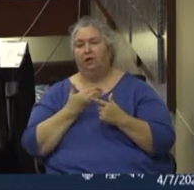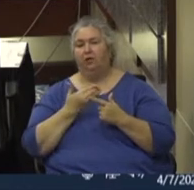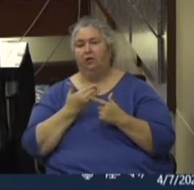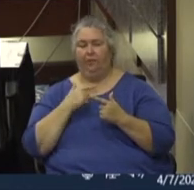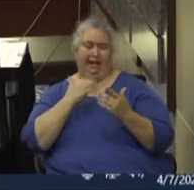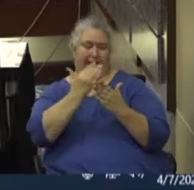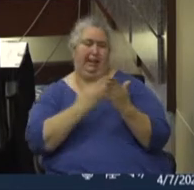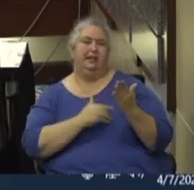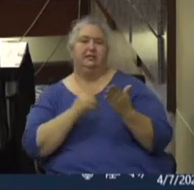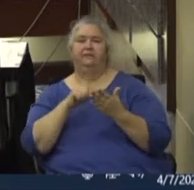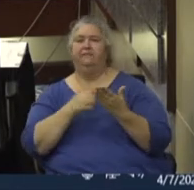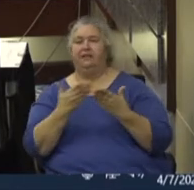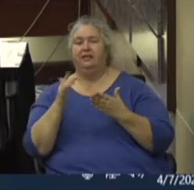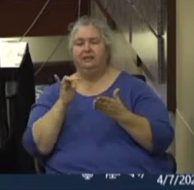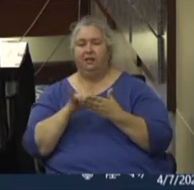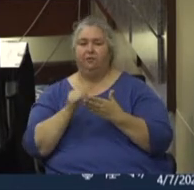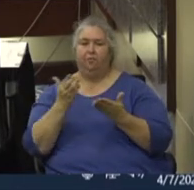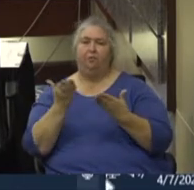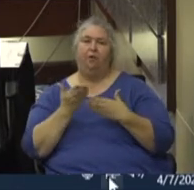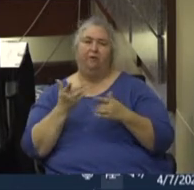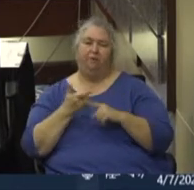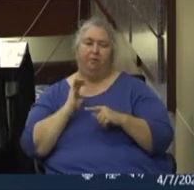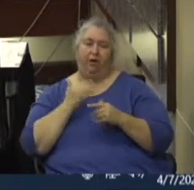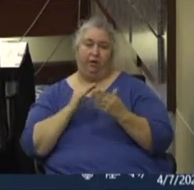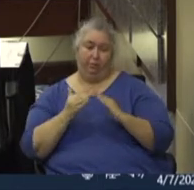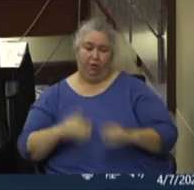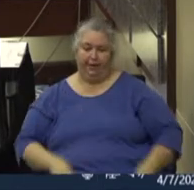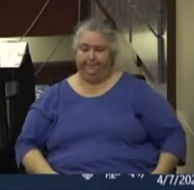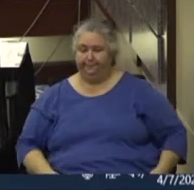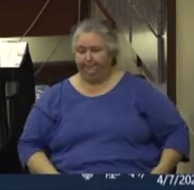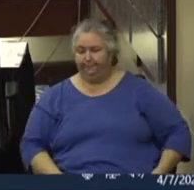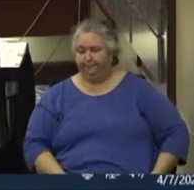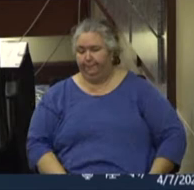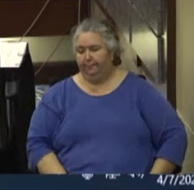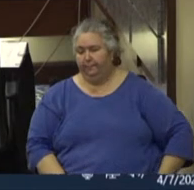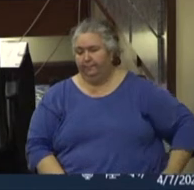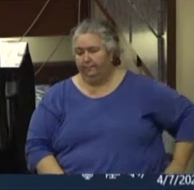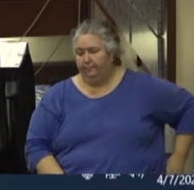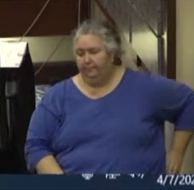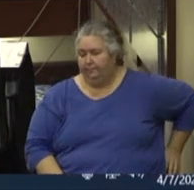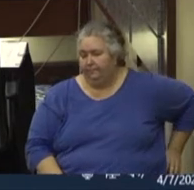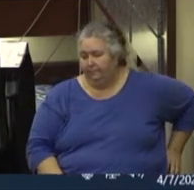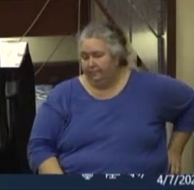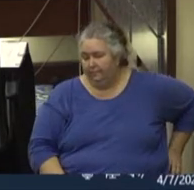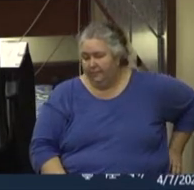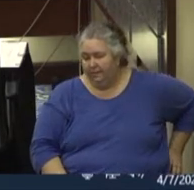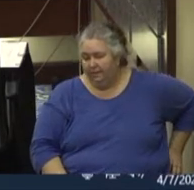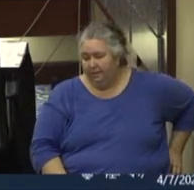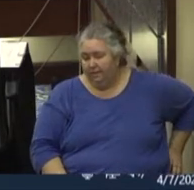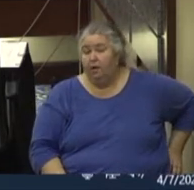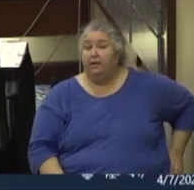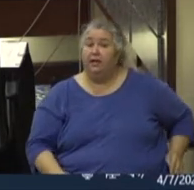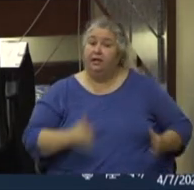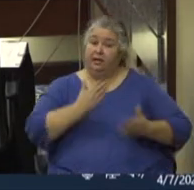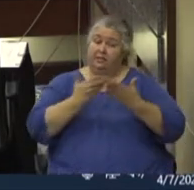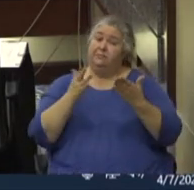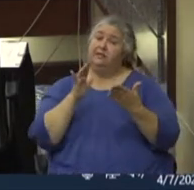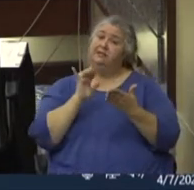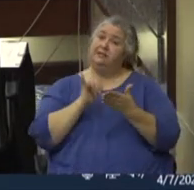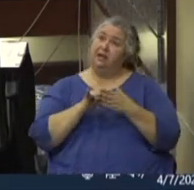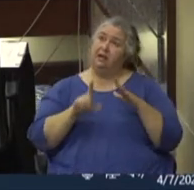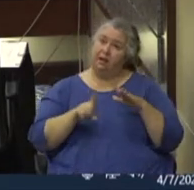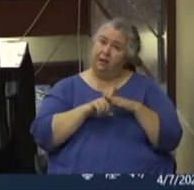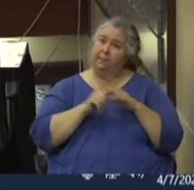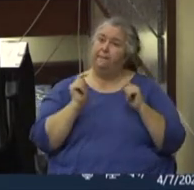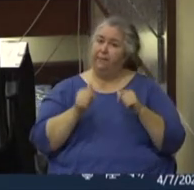I'll go to the next slide. Our, so here's some of the things that have come up immediately for us. Uh,